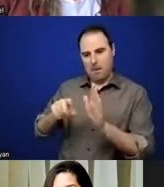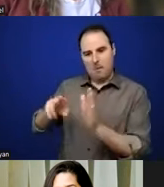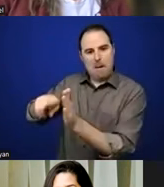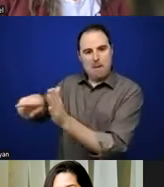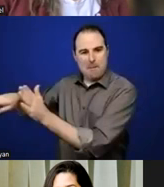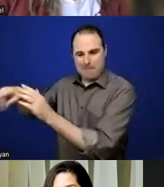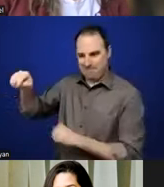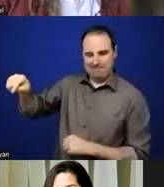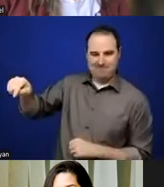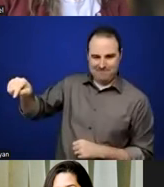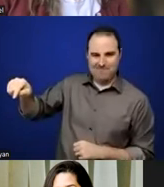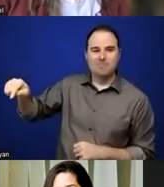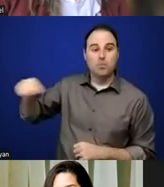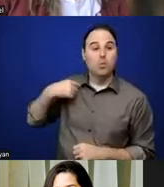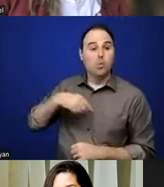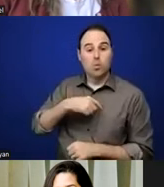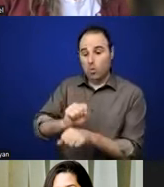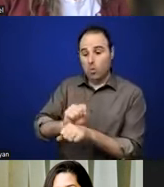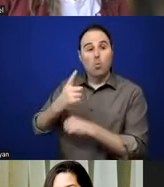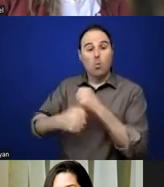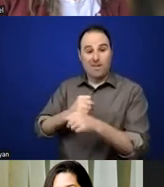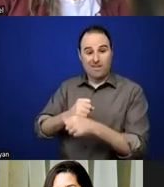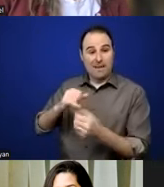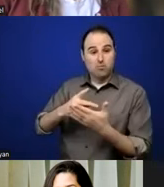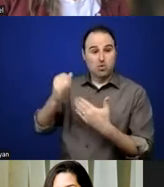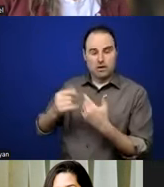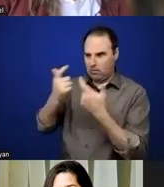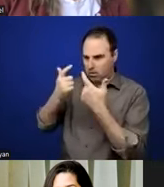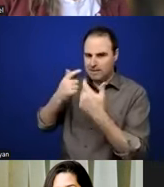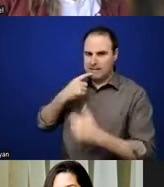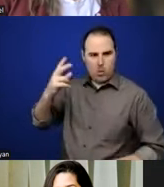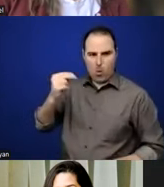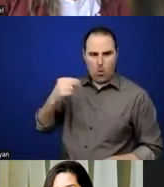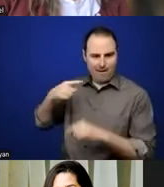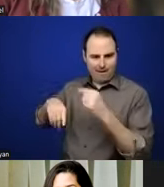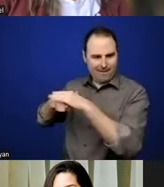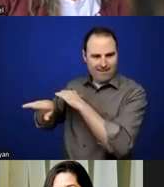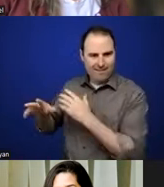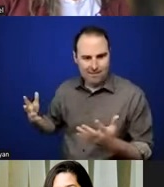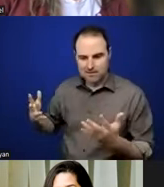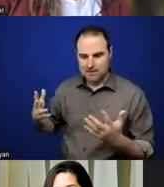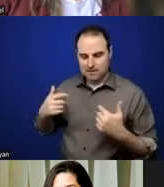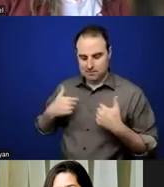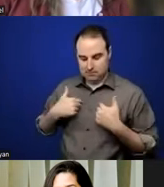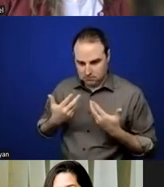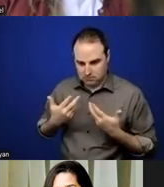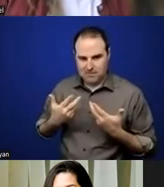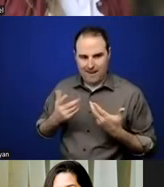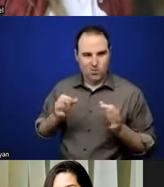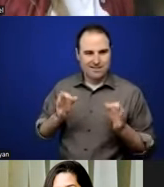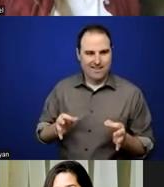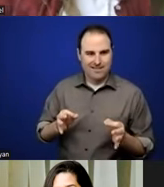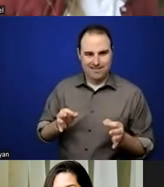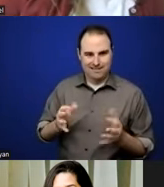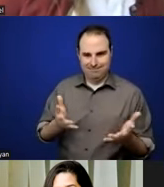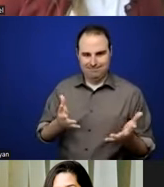worked for almost a year on this project, and we're denied it at it. And that was a way of like, having to make a decision about like, okay, do I gather